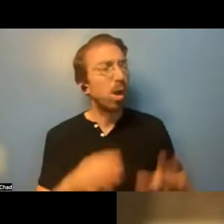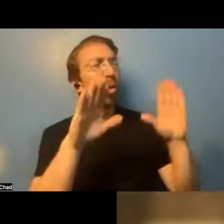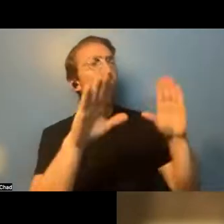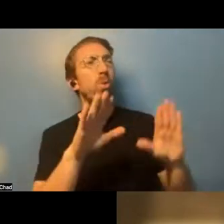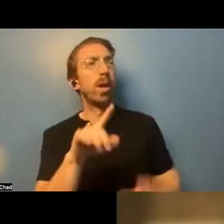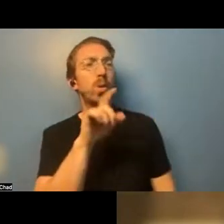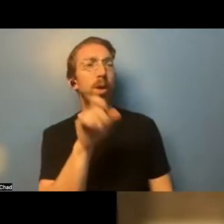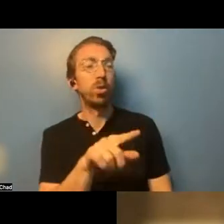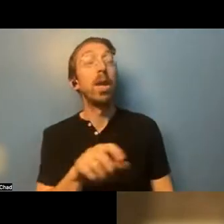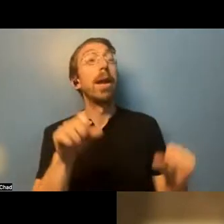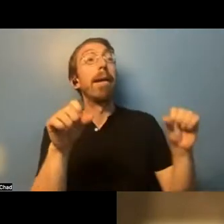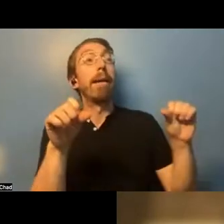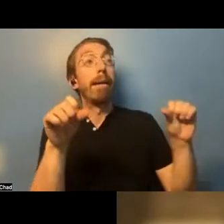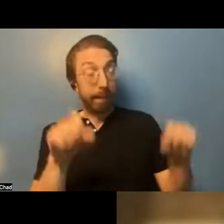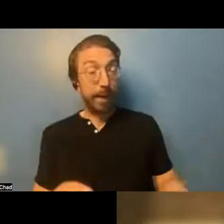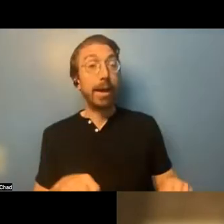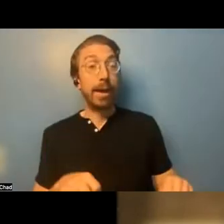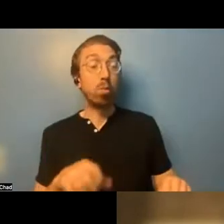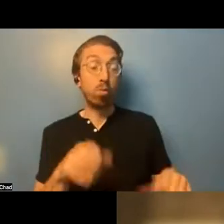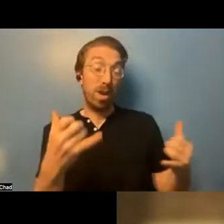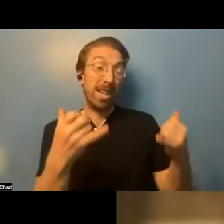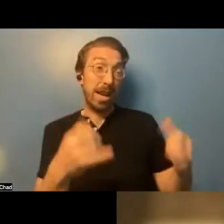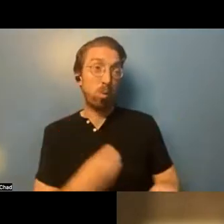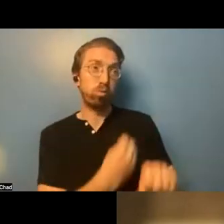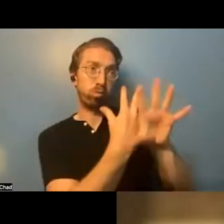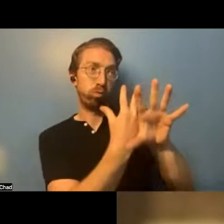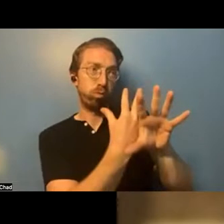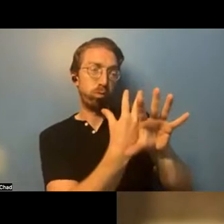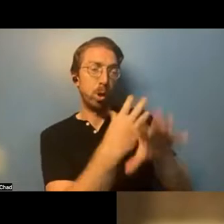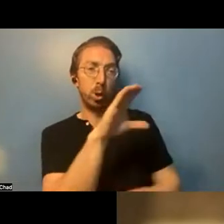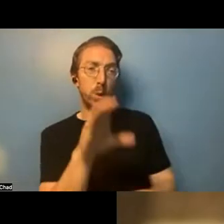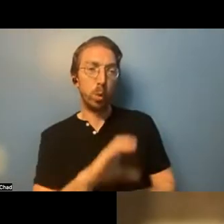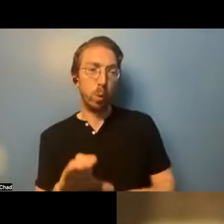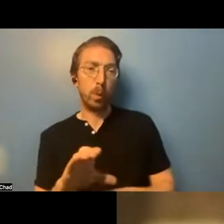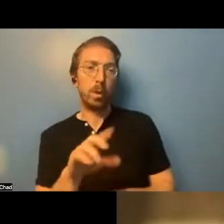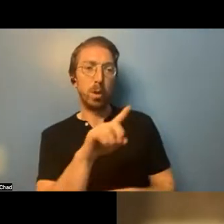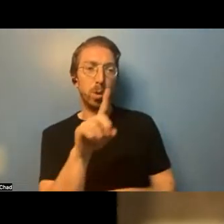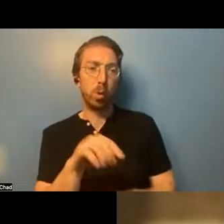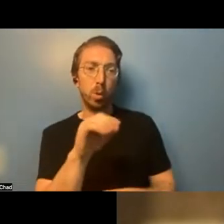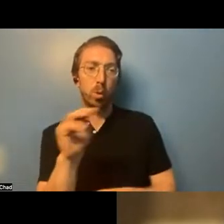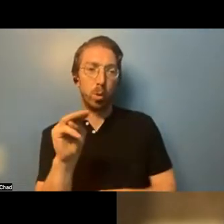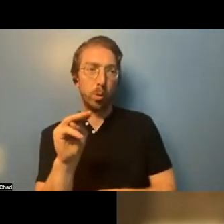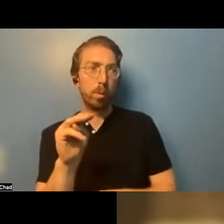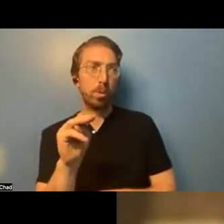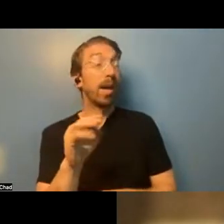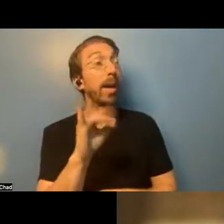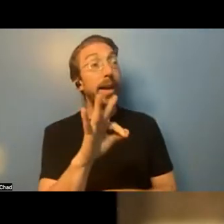device, or if you don't have access to a device, you can call in through a call-in number.